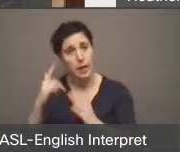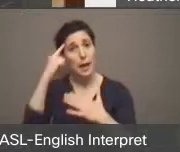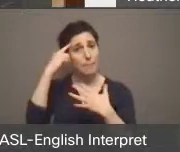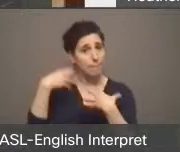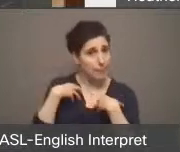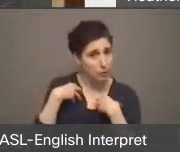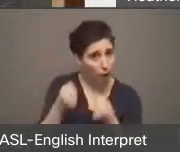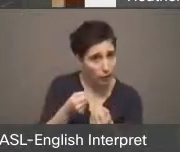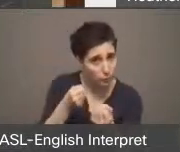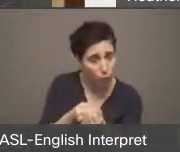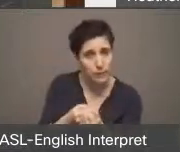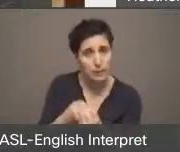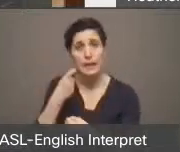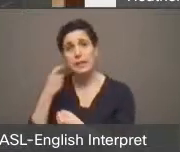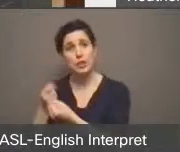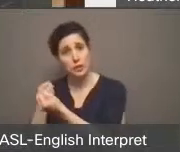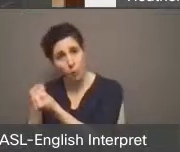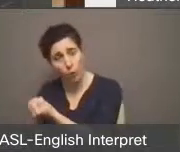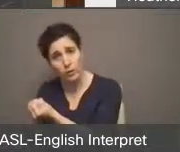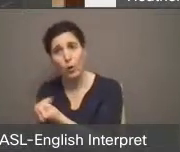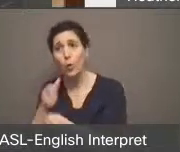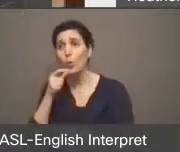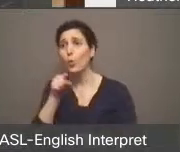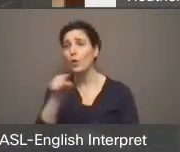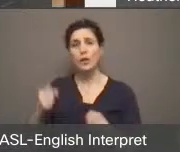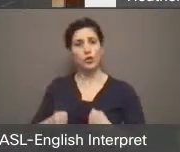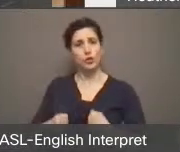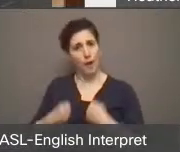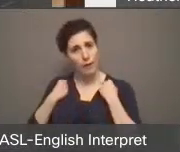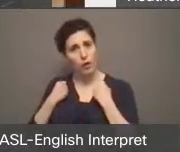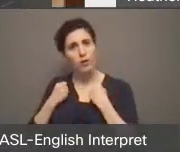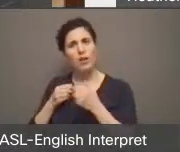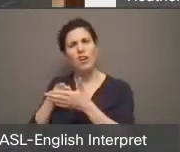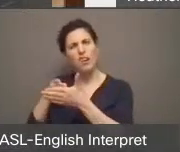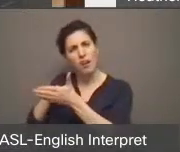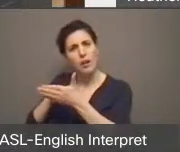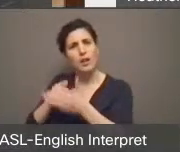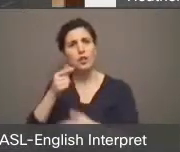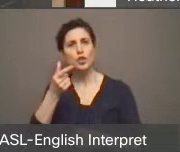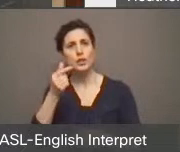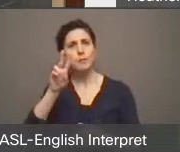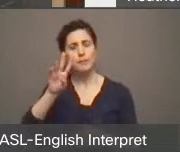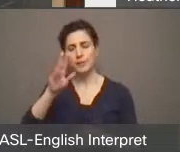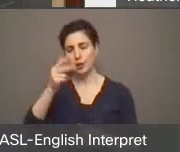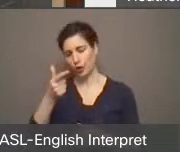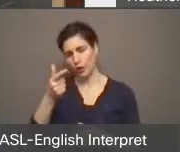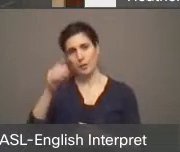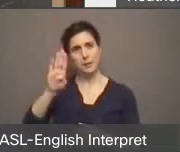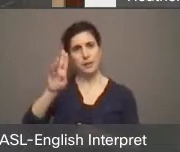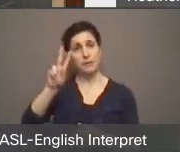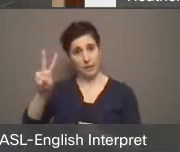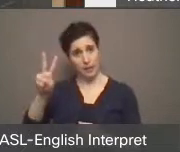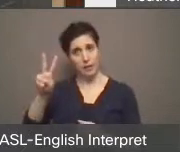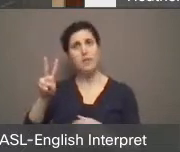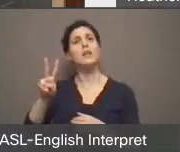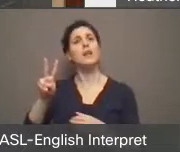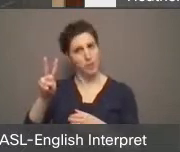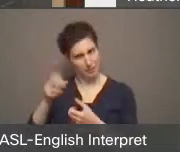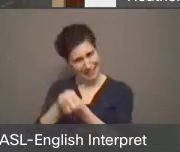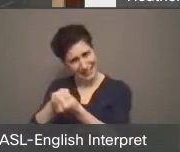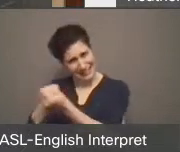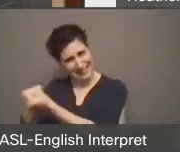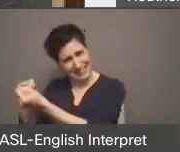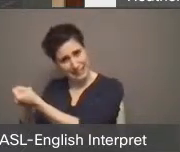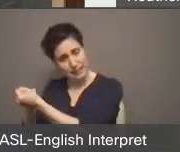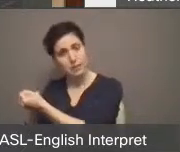supports for survivors of gender based violence and more. I'm calling for this for a number of reasons. Firstly, because I